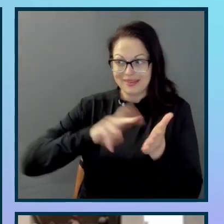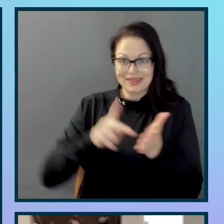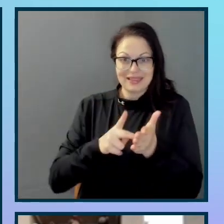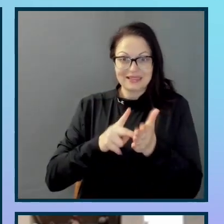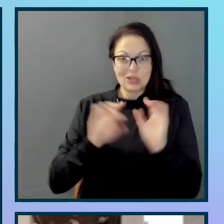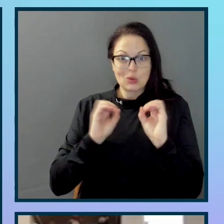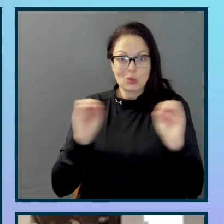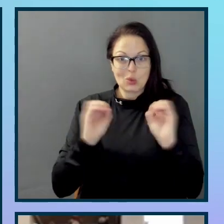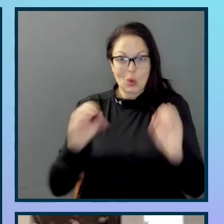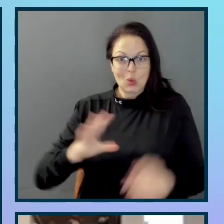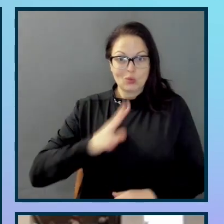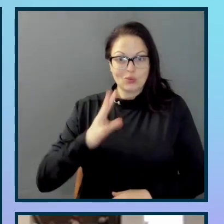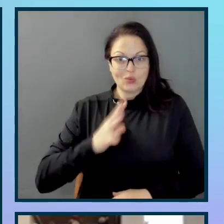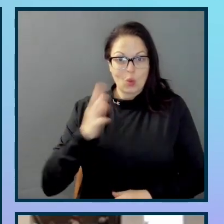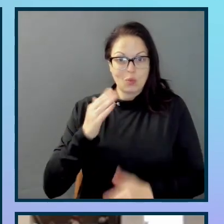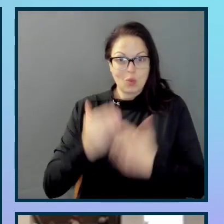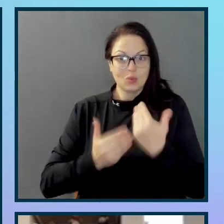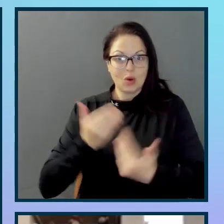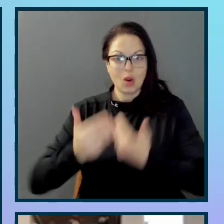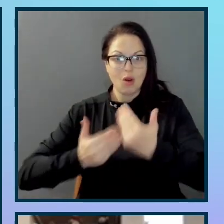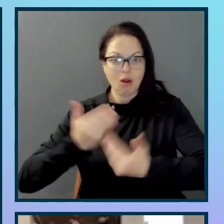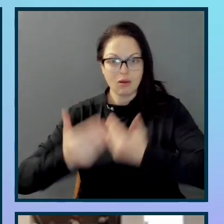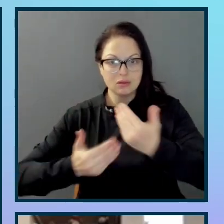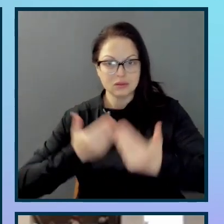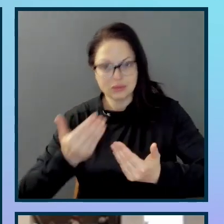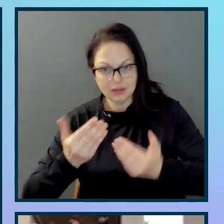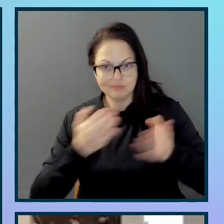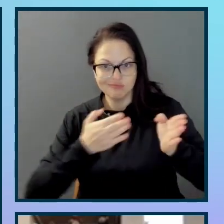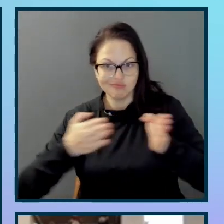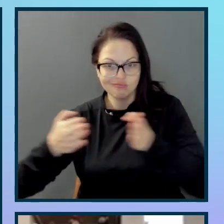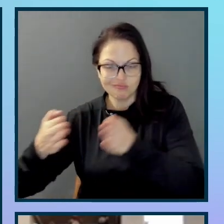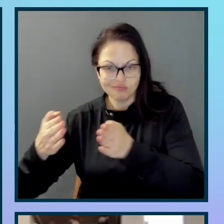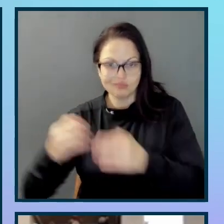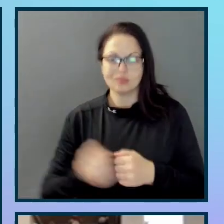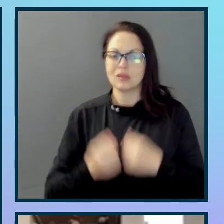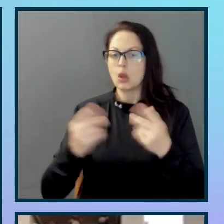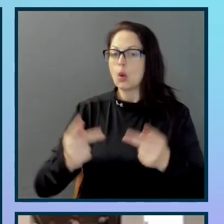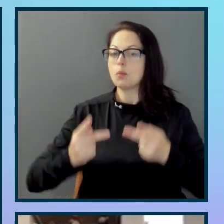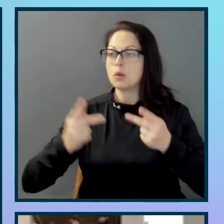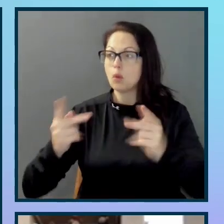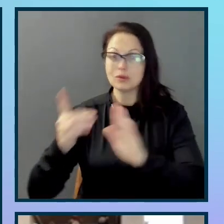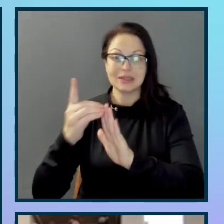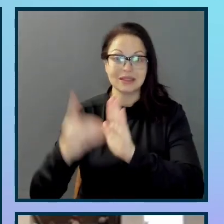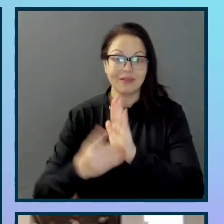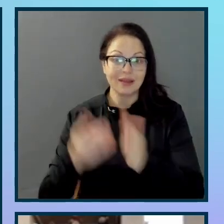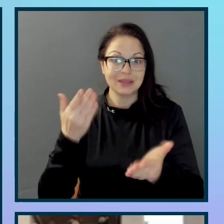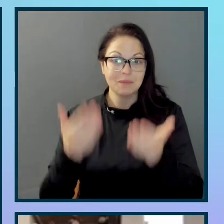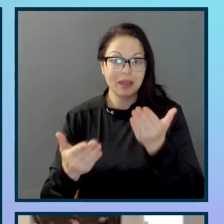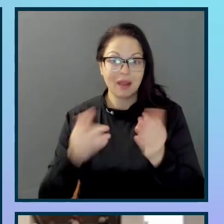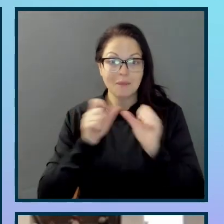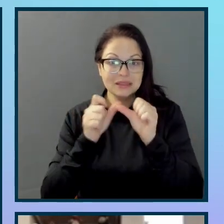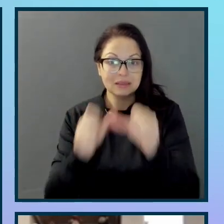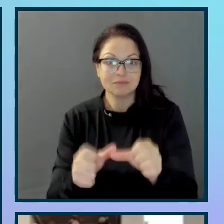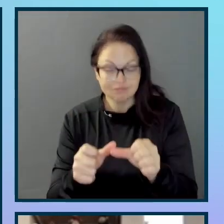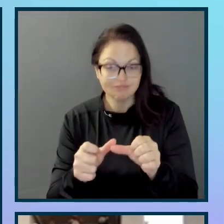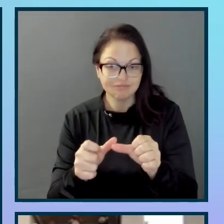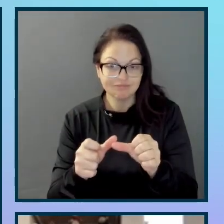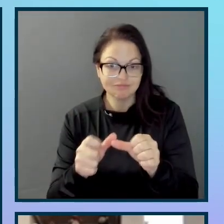And without that formal process, things are easily missed. Proposals and designs might not get submitted to the accessibility network.